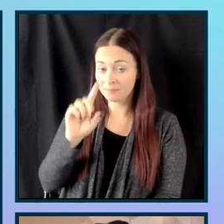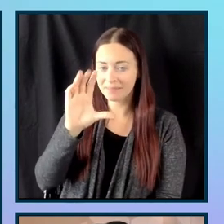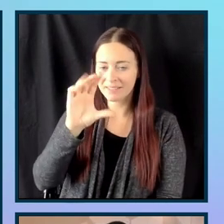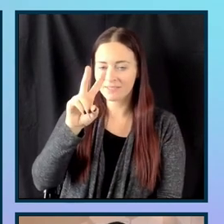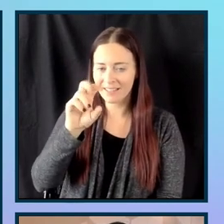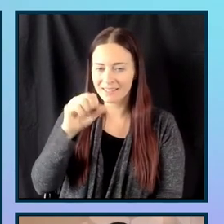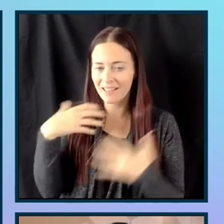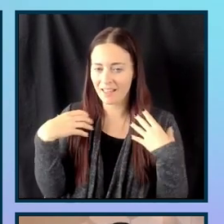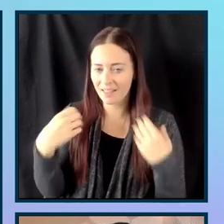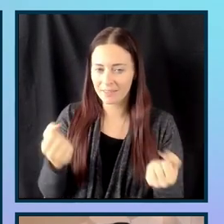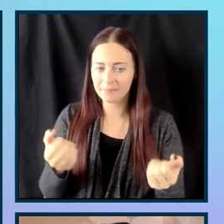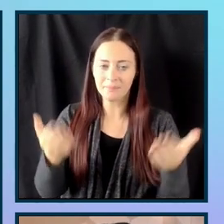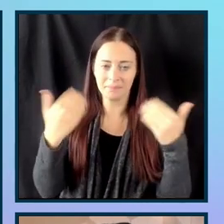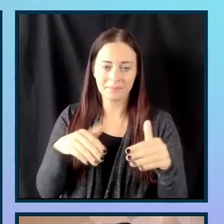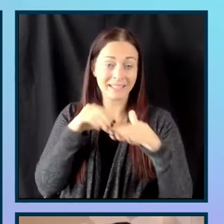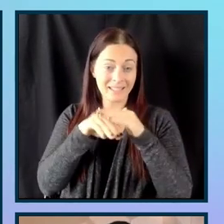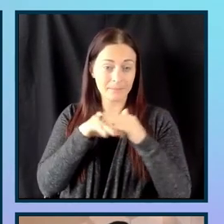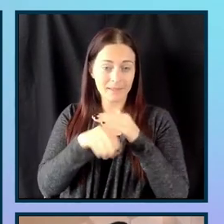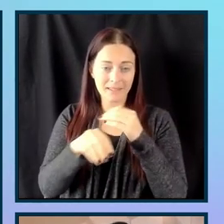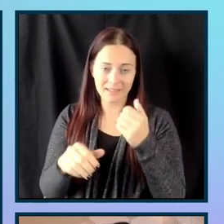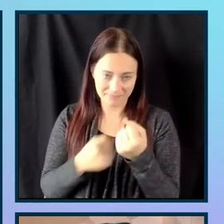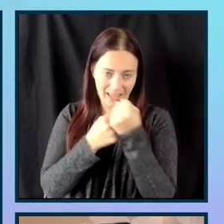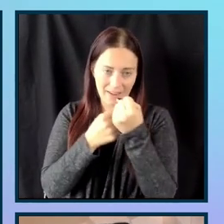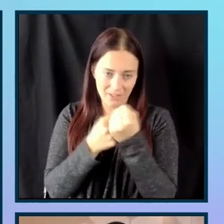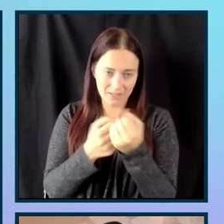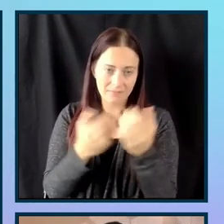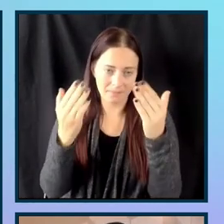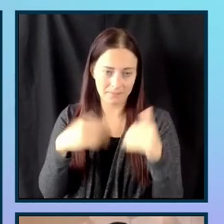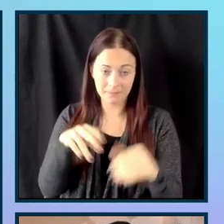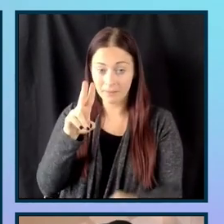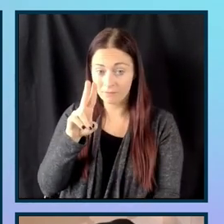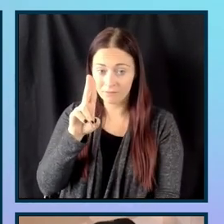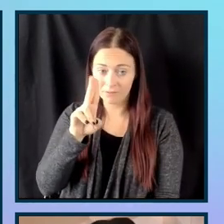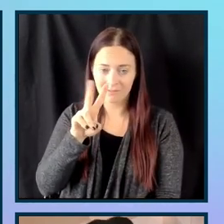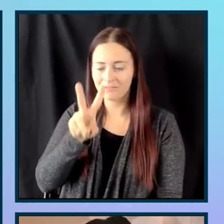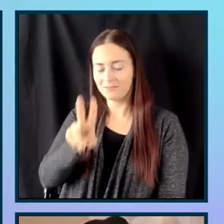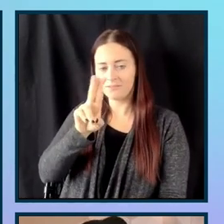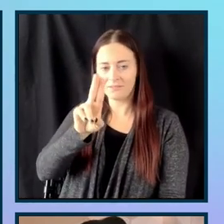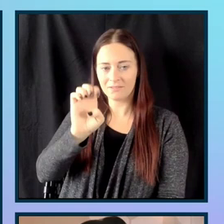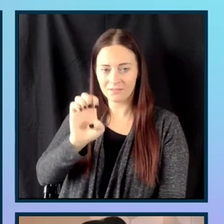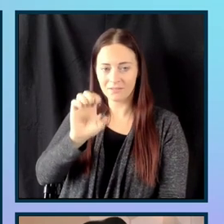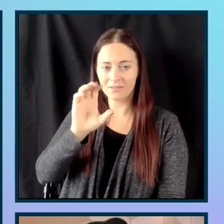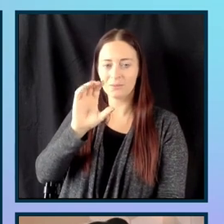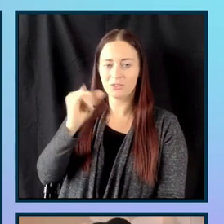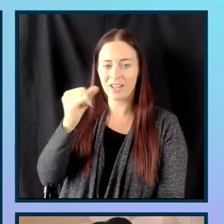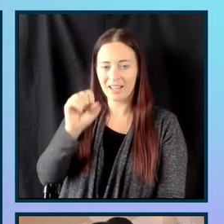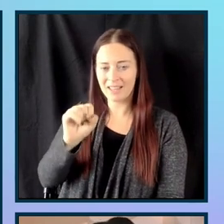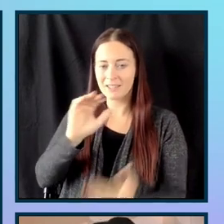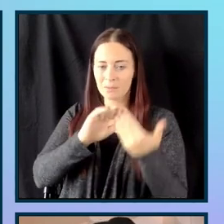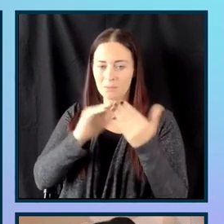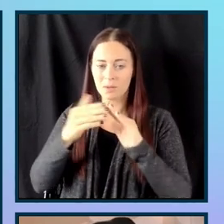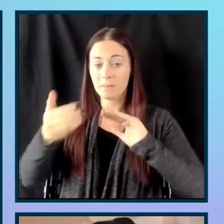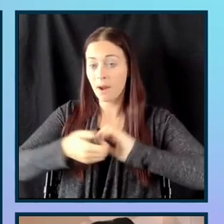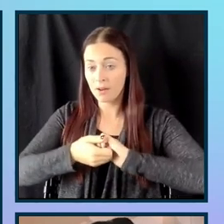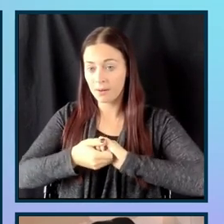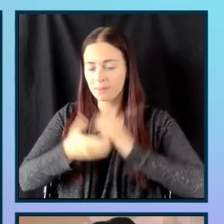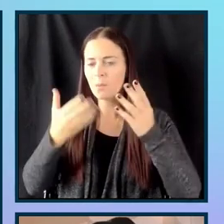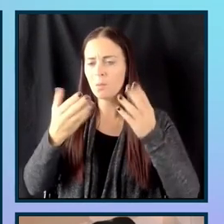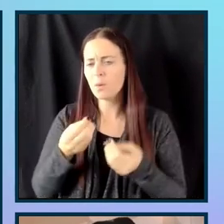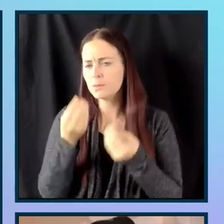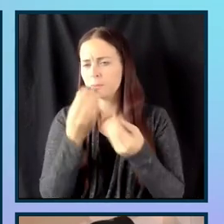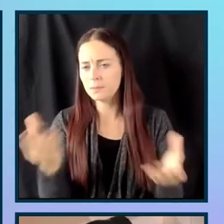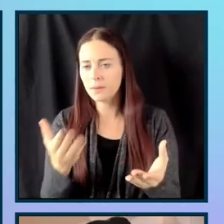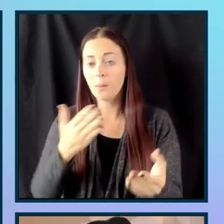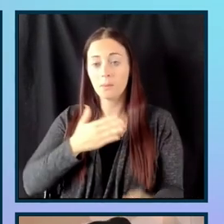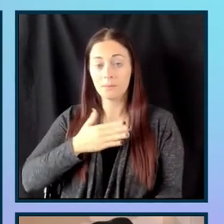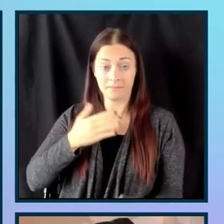and a Vue.js community partner. I do want to call out that my thoughts in this presentation are my own. So with that, let's go into